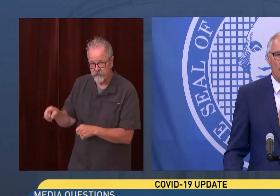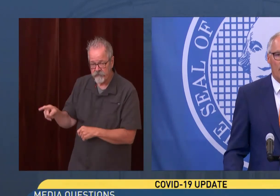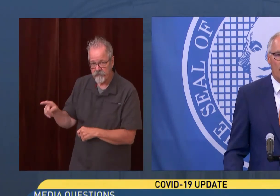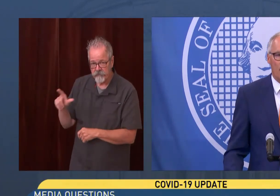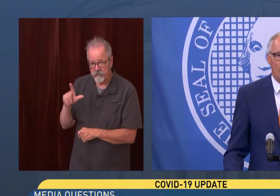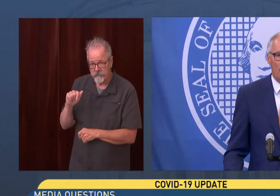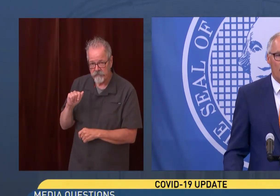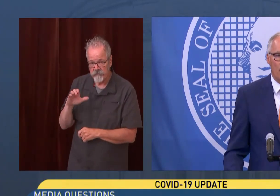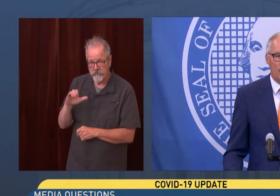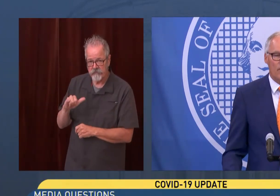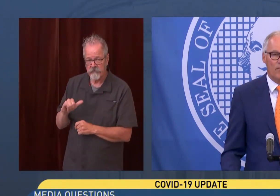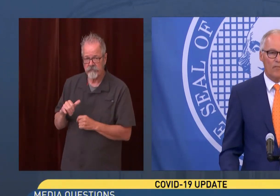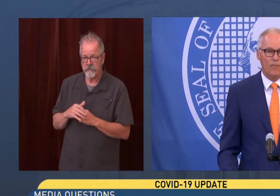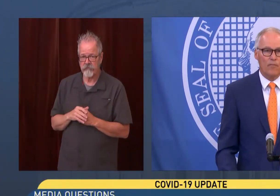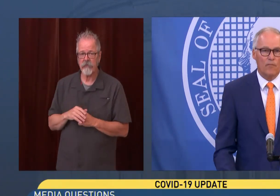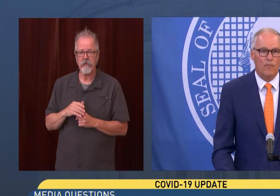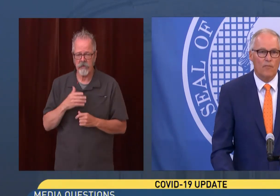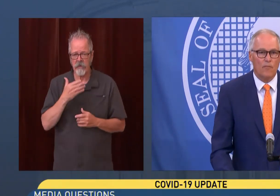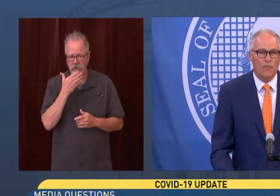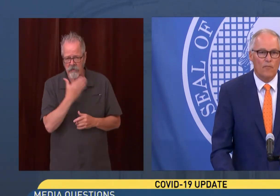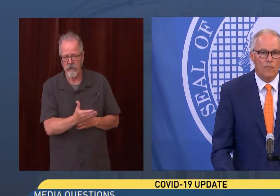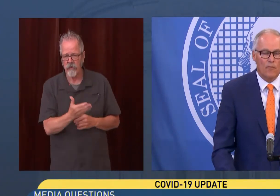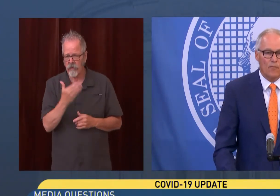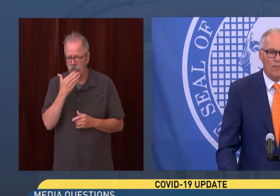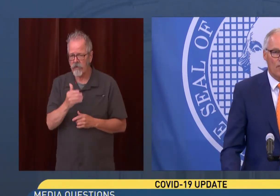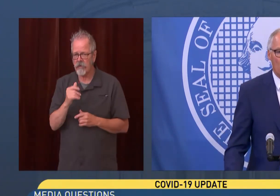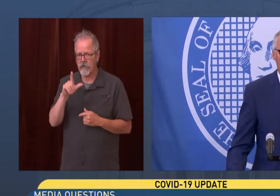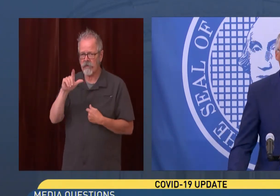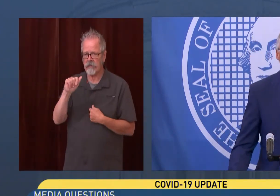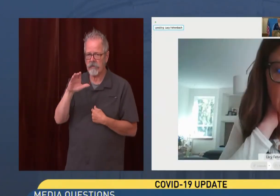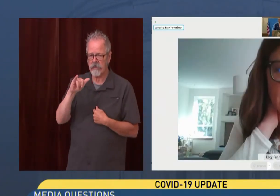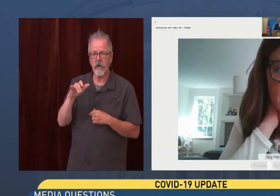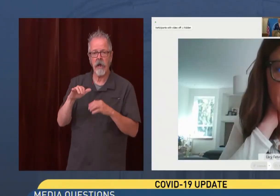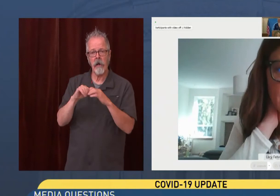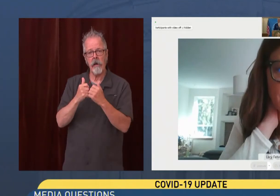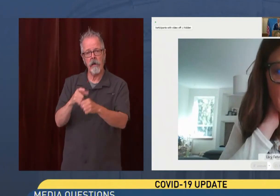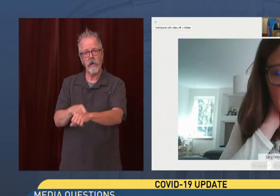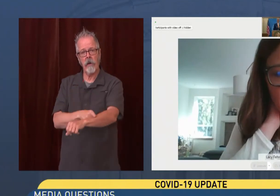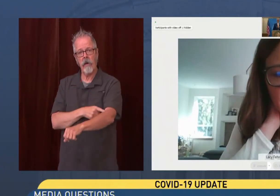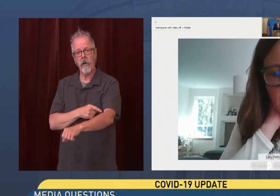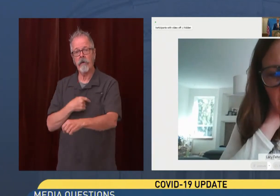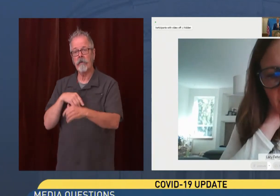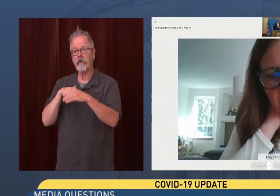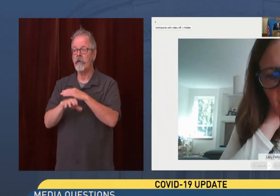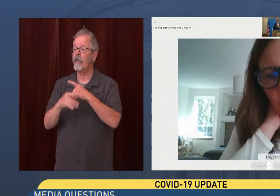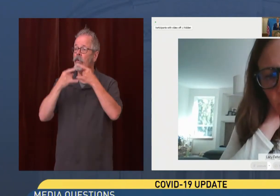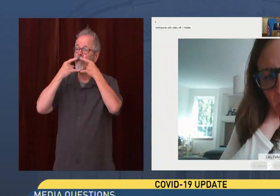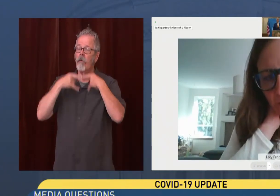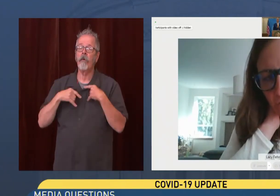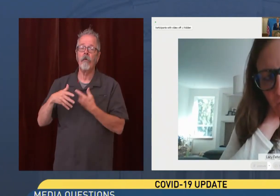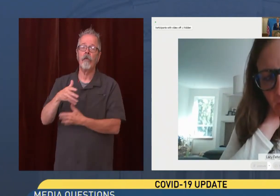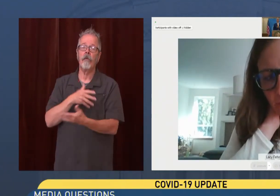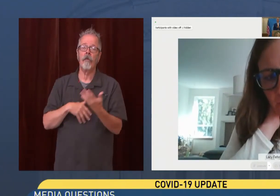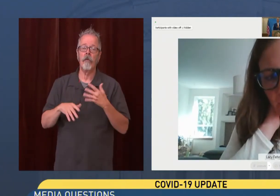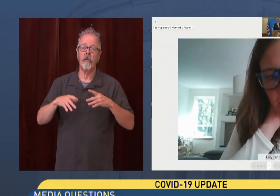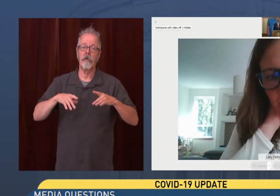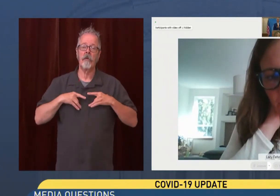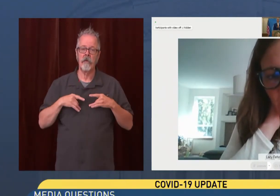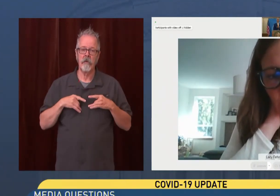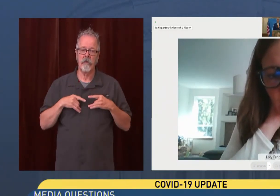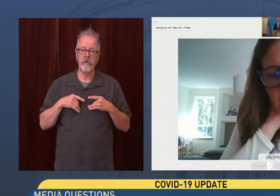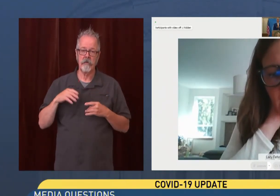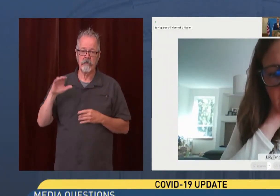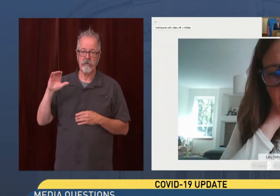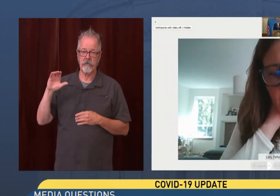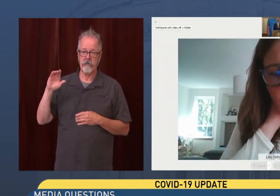Thanks. In terms of time exposure, the CDC and we haven't changed